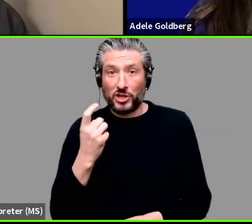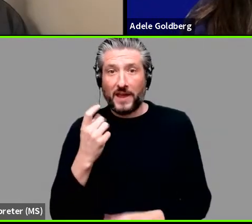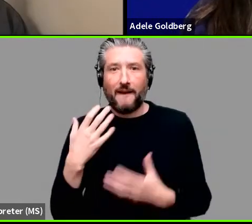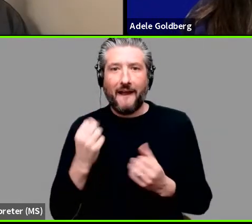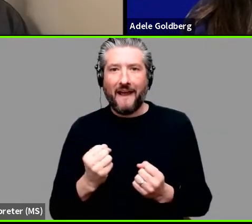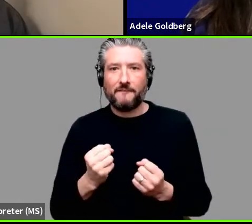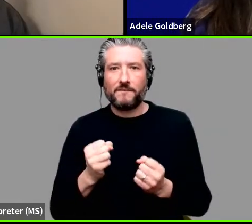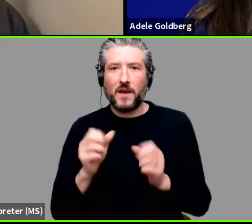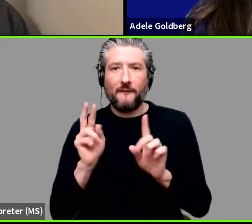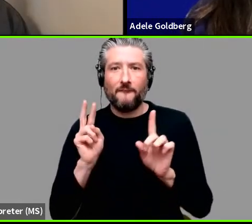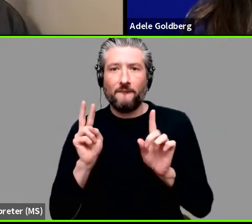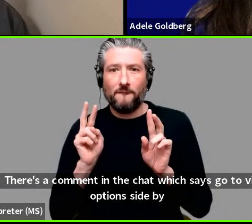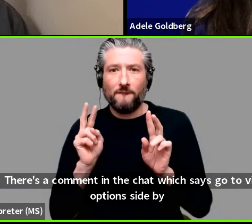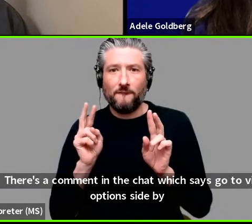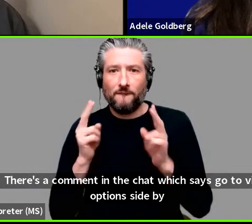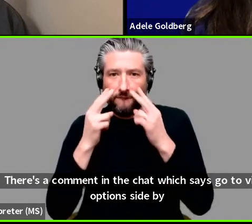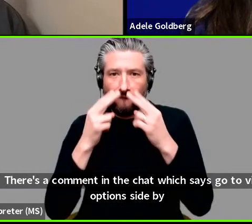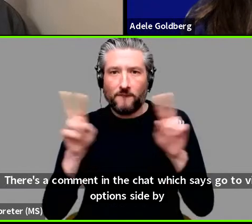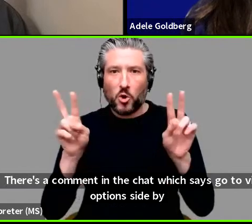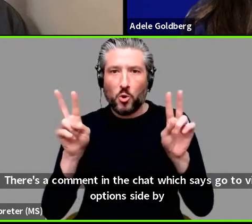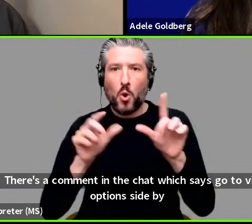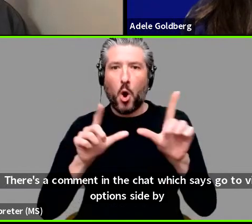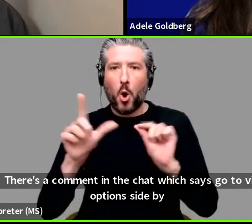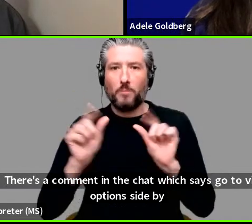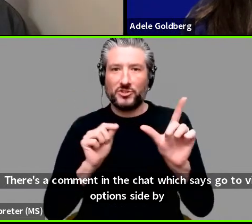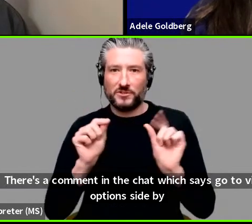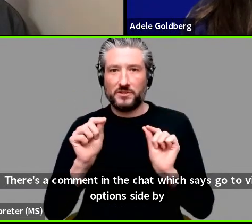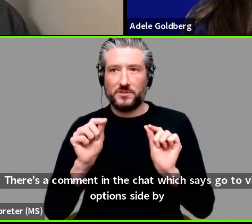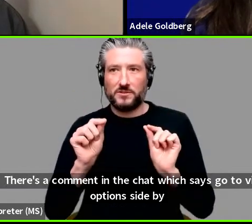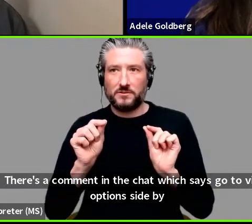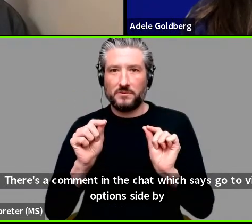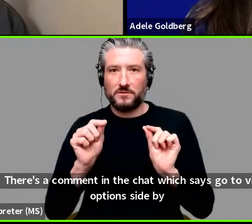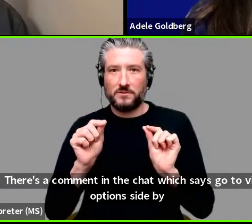mode and you will be able to see Adele and the interpreter and Jack.